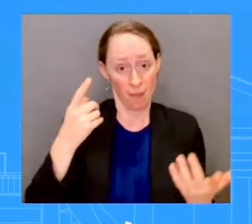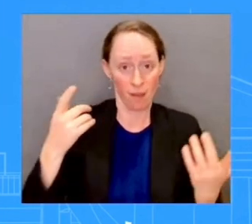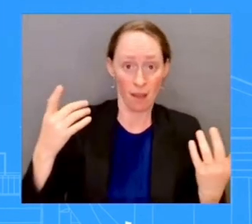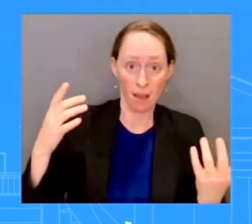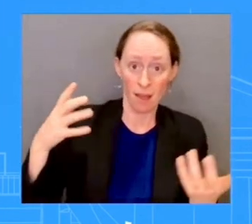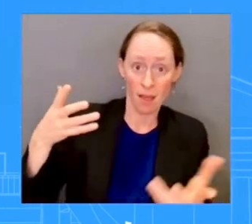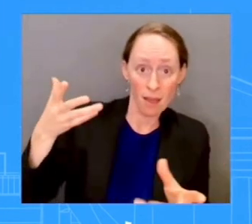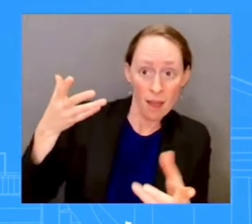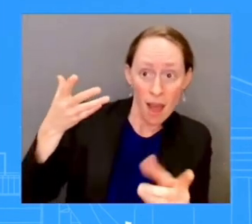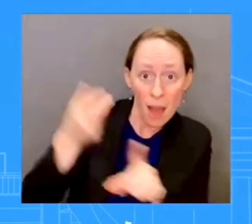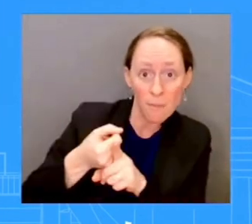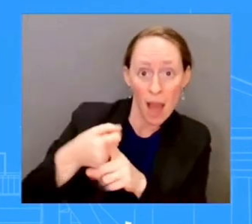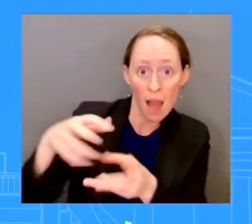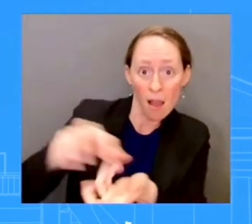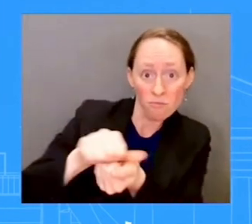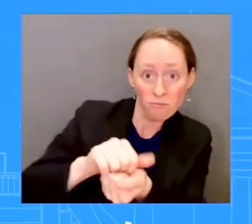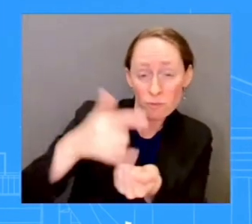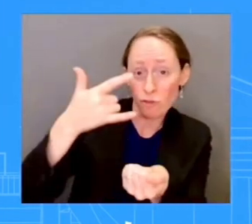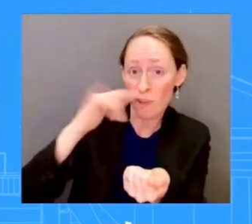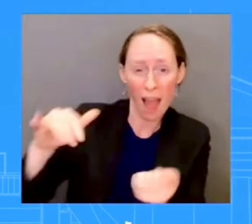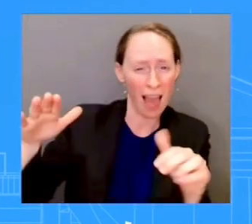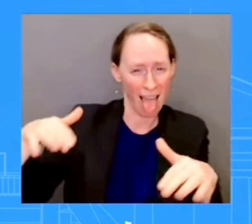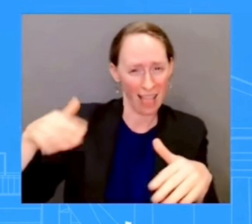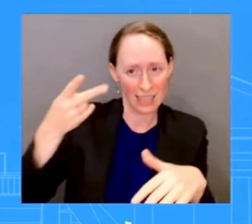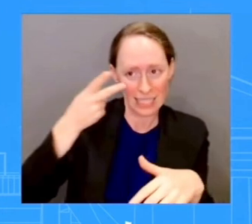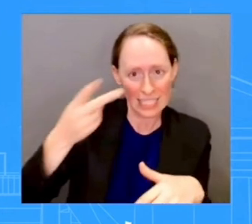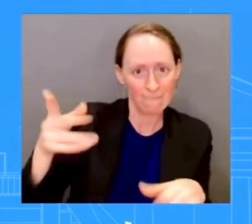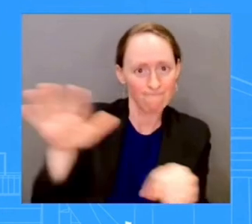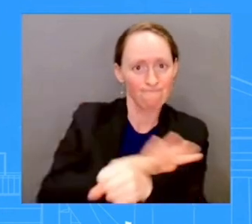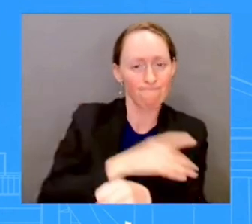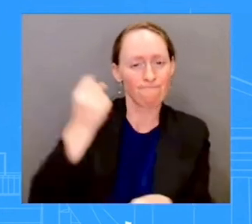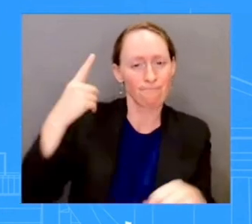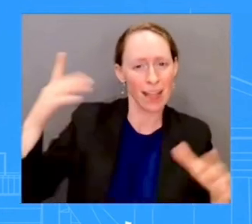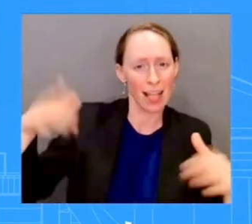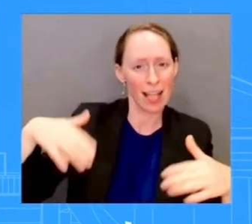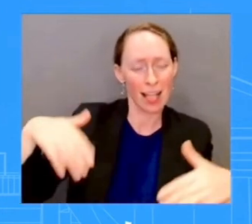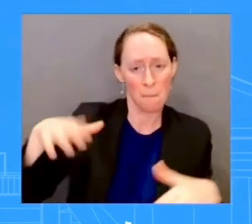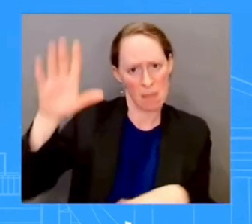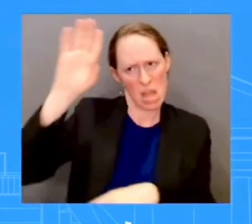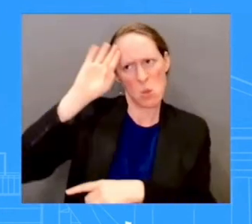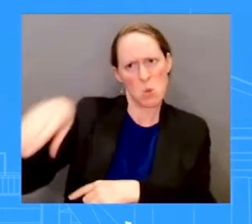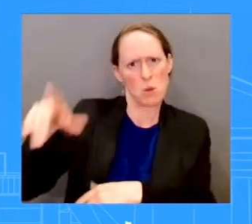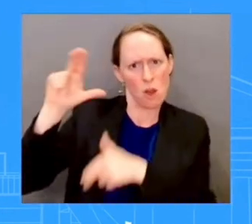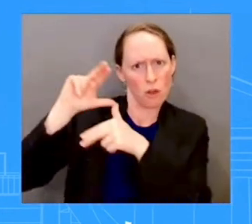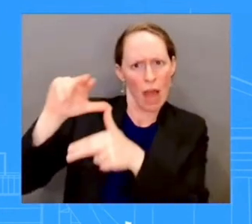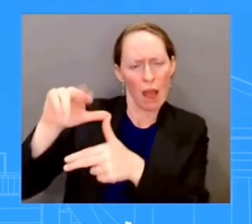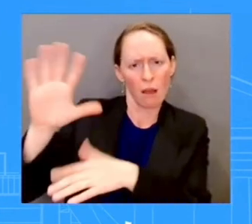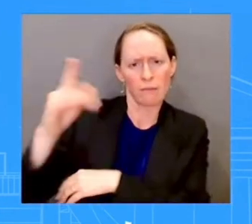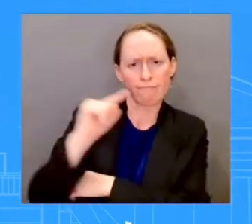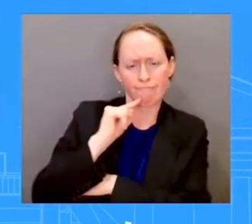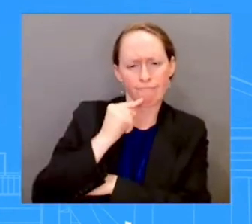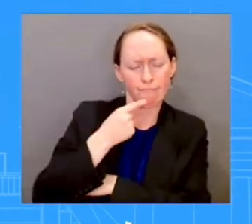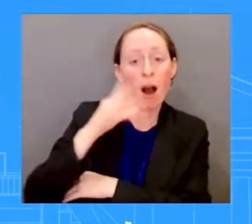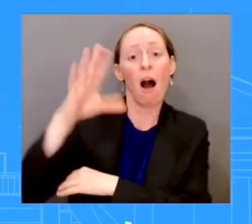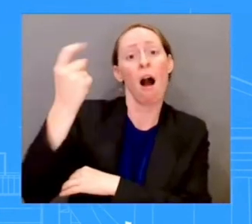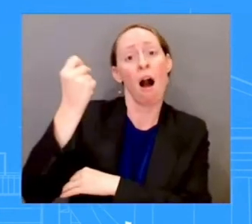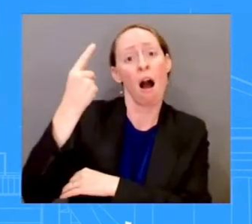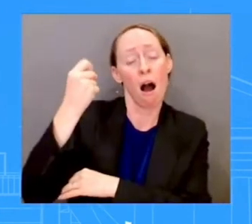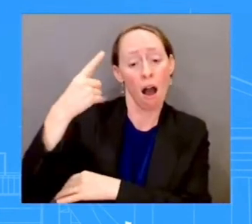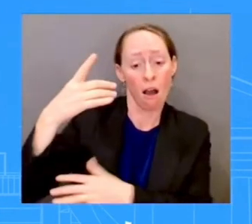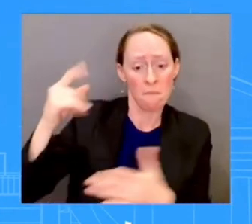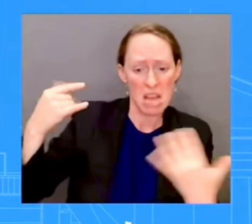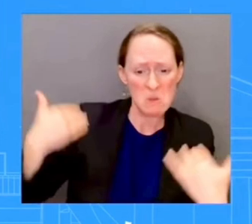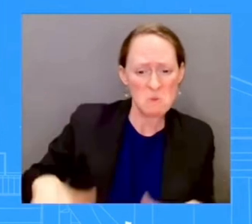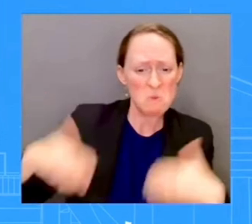catastrophic hurricane in those states. Yesterday, he also convened key cabinet members who are leading the federal